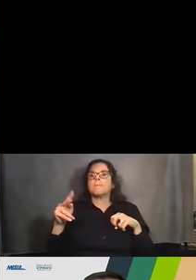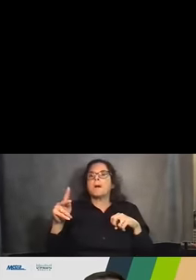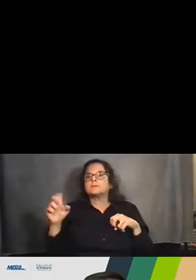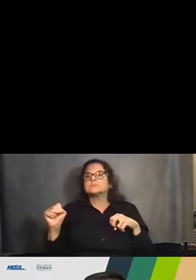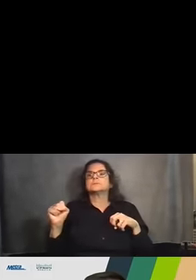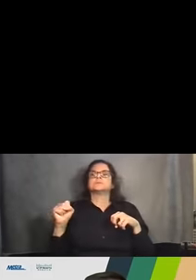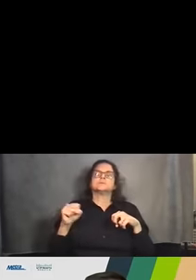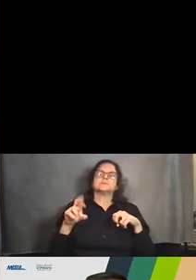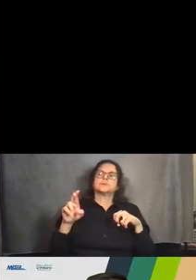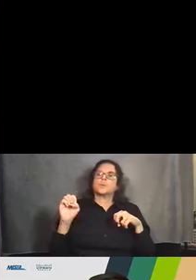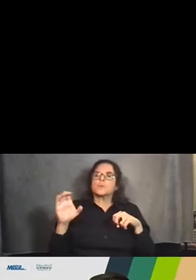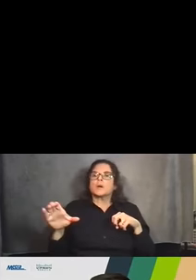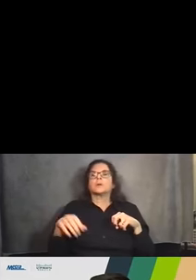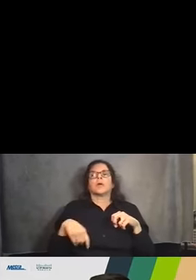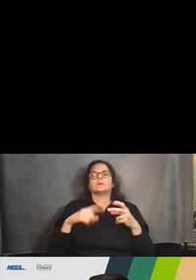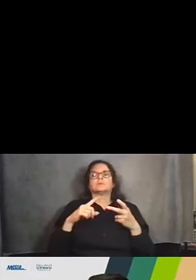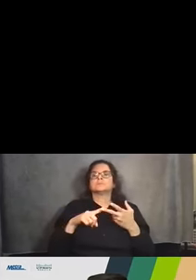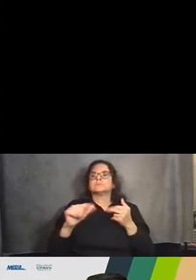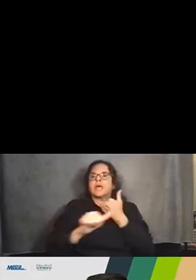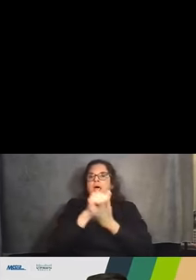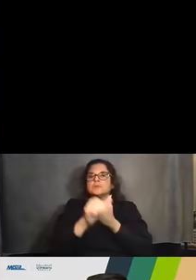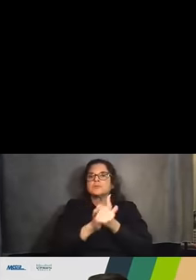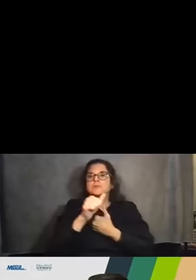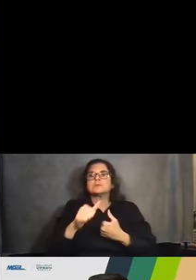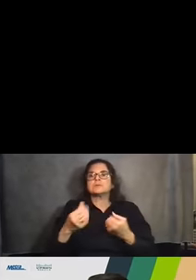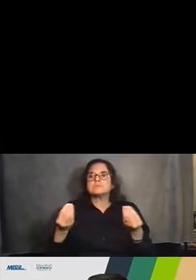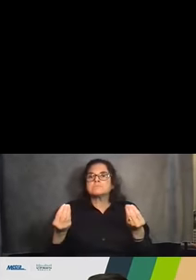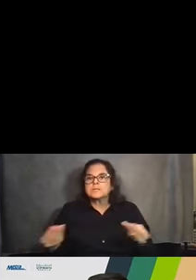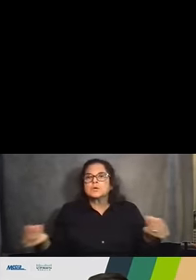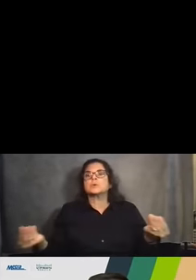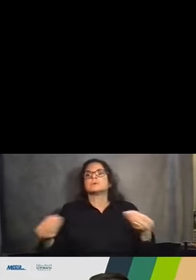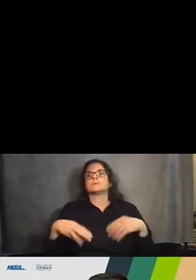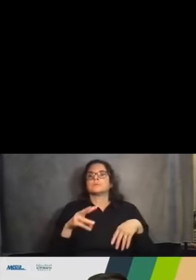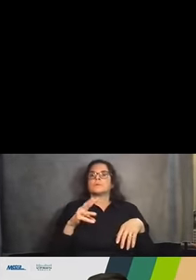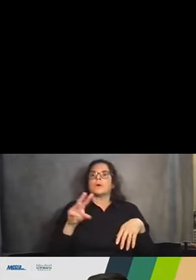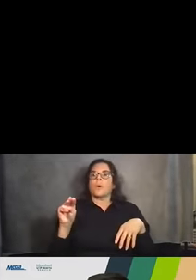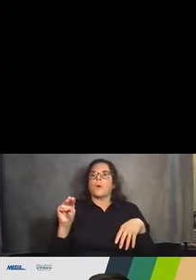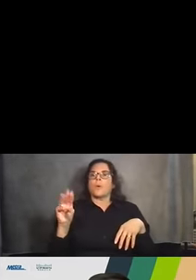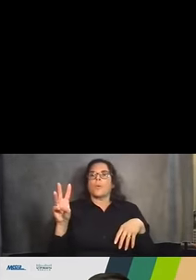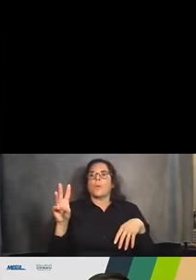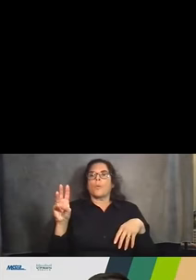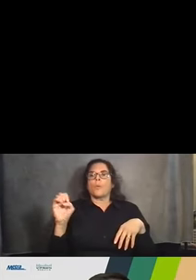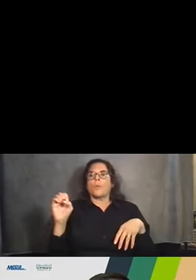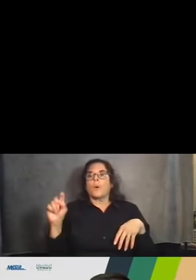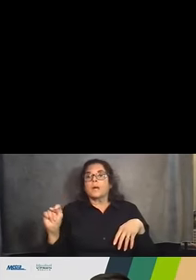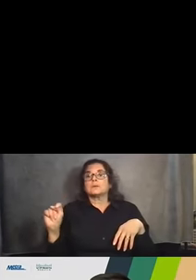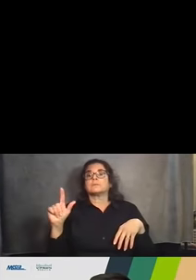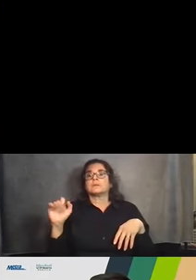materials, and as well as wetlands and other areas. The and endangered species.